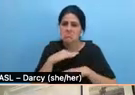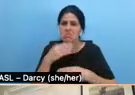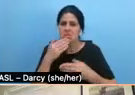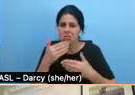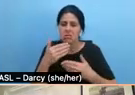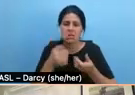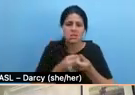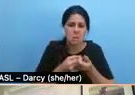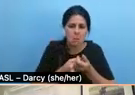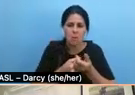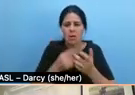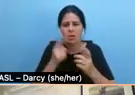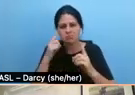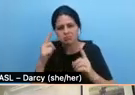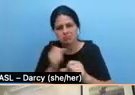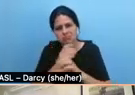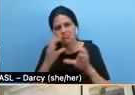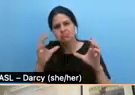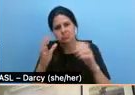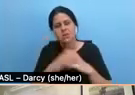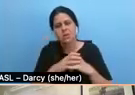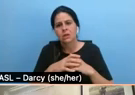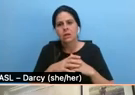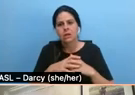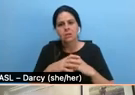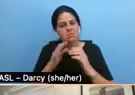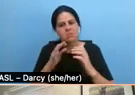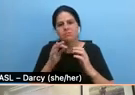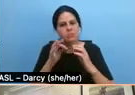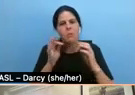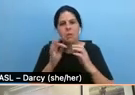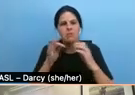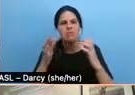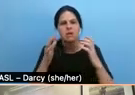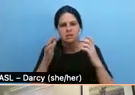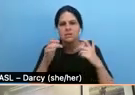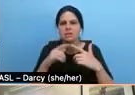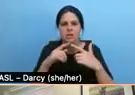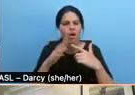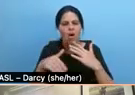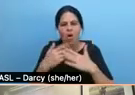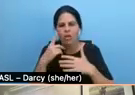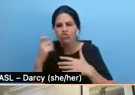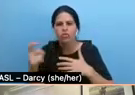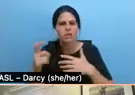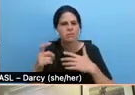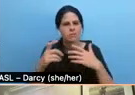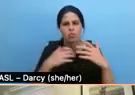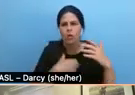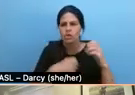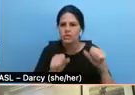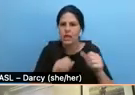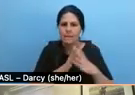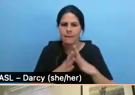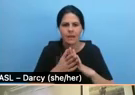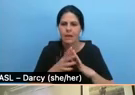the ideal amount of money basically to do all, make all your dreams and wishes come true, what, what is that number? Um, and then the